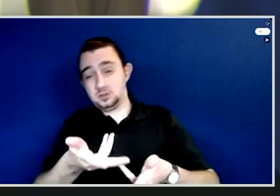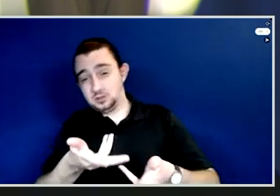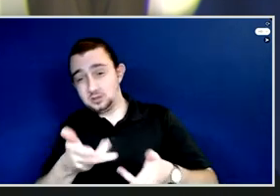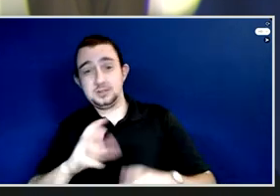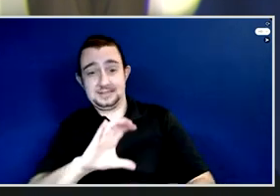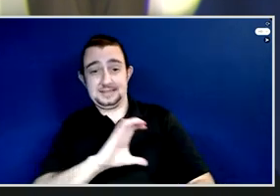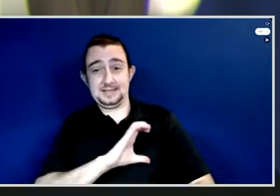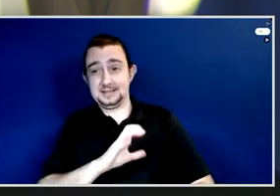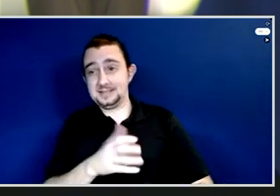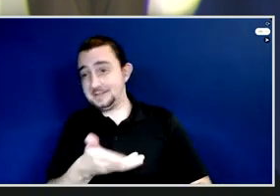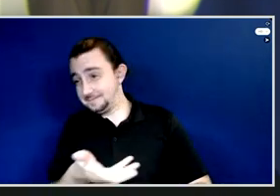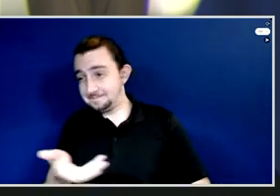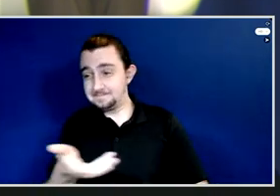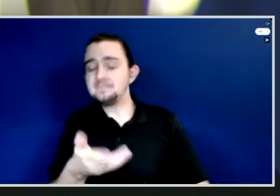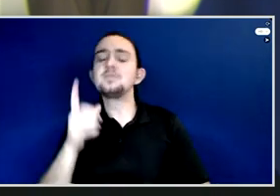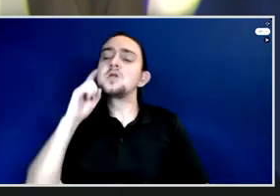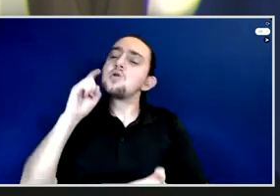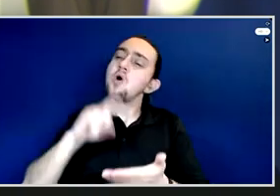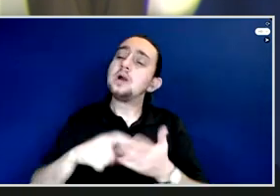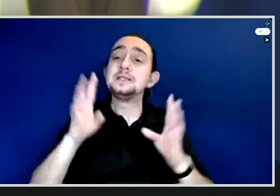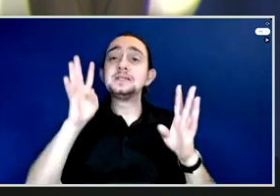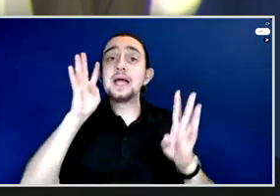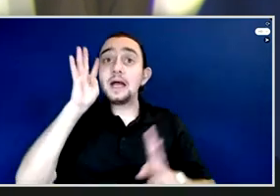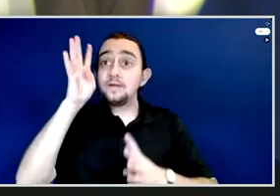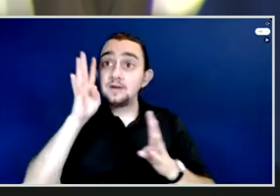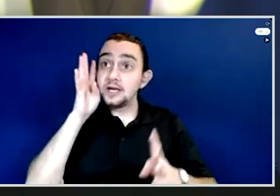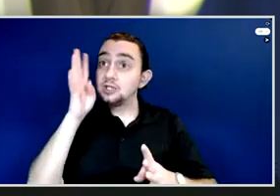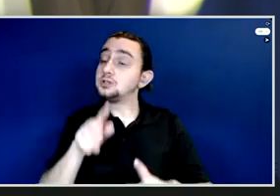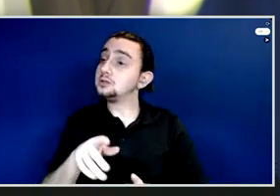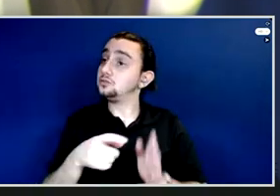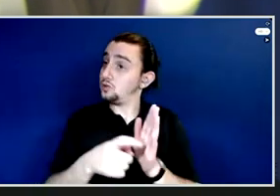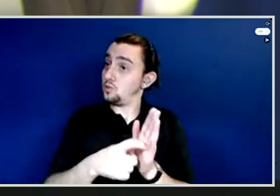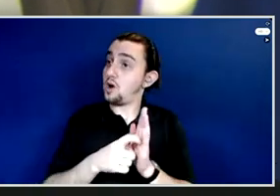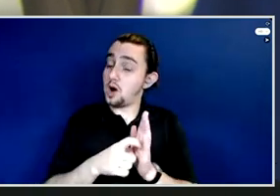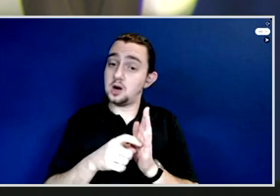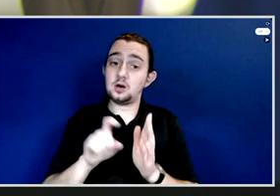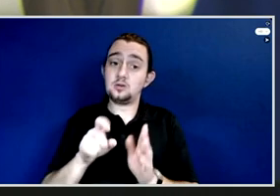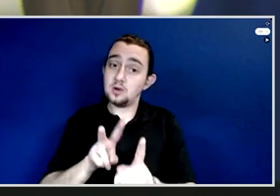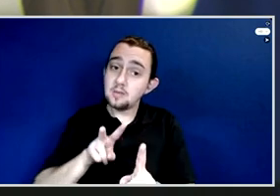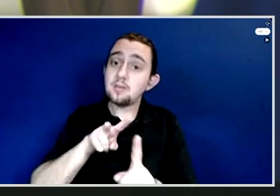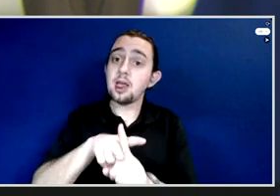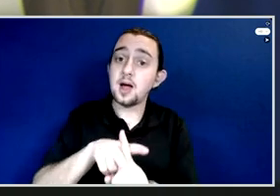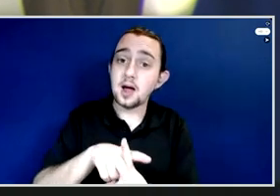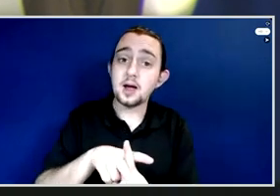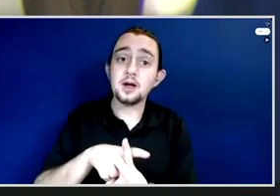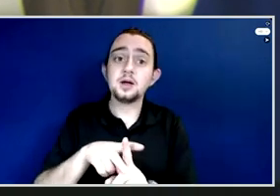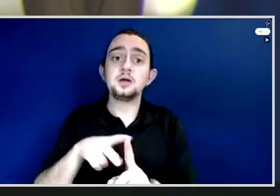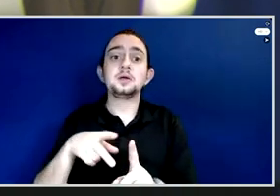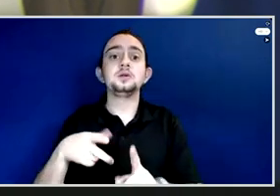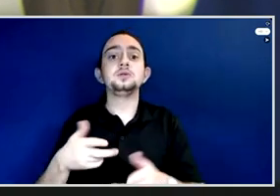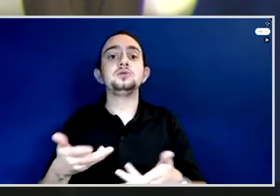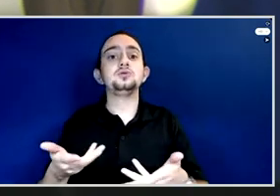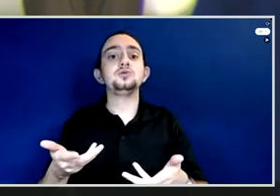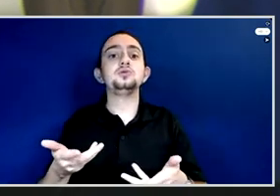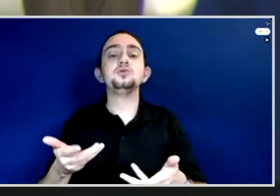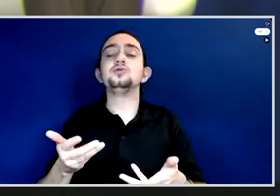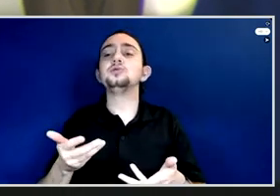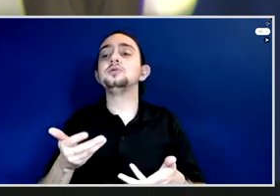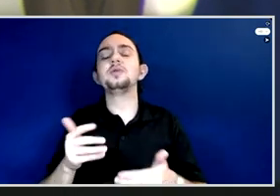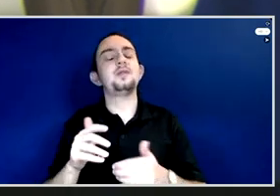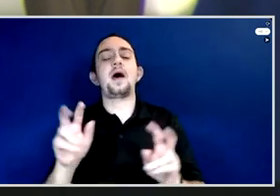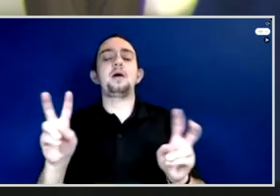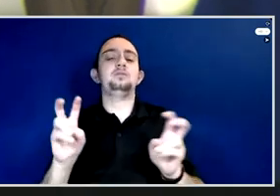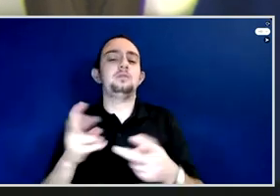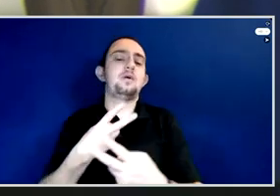and what we had to apply in the campaign that has been referred to here, the How Far campaign, was actually that